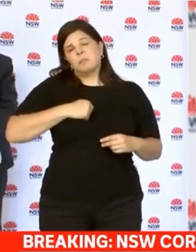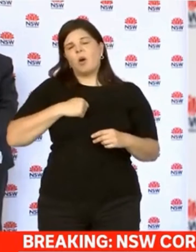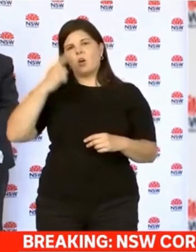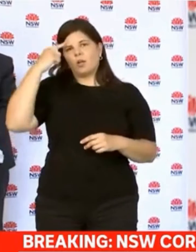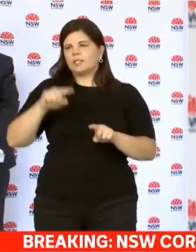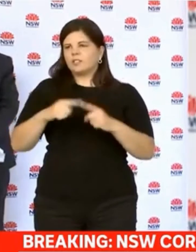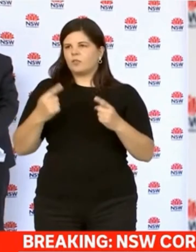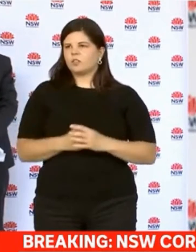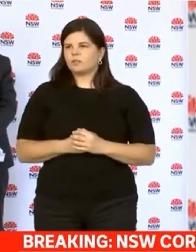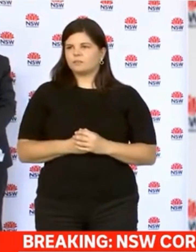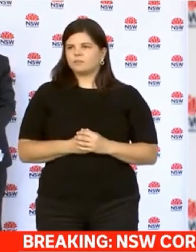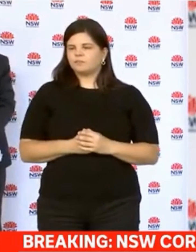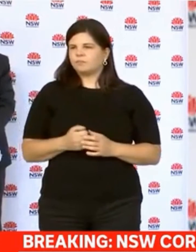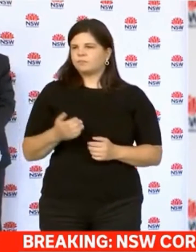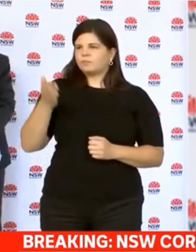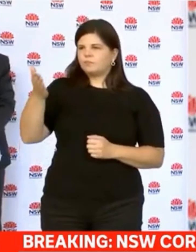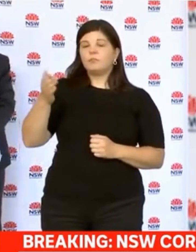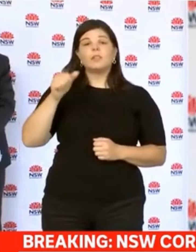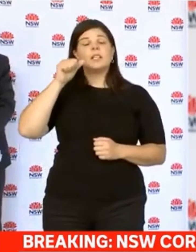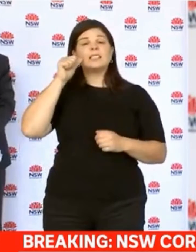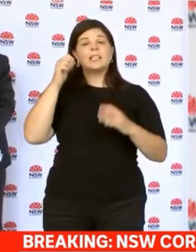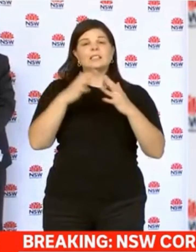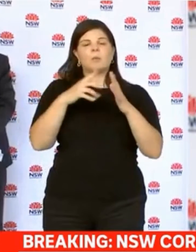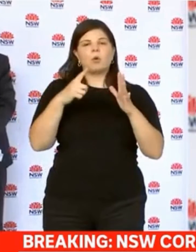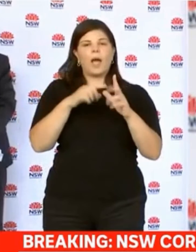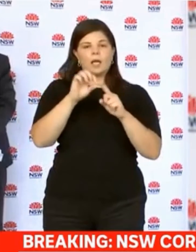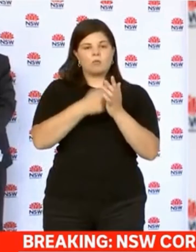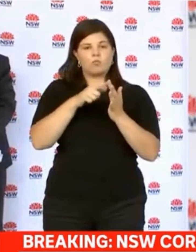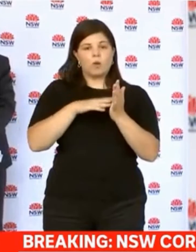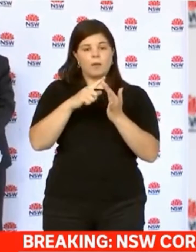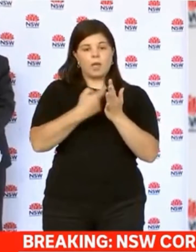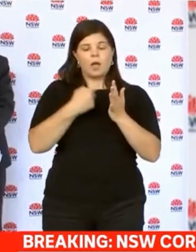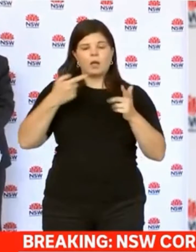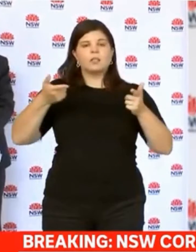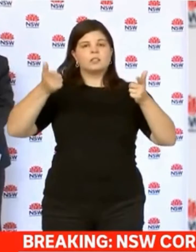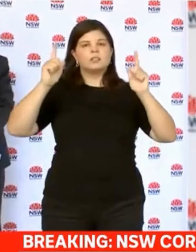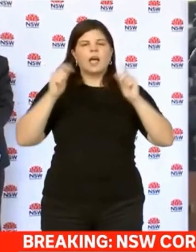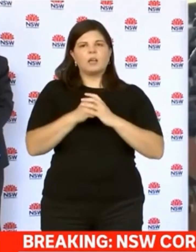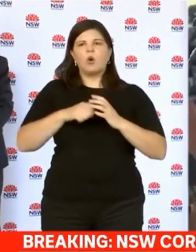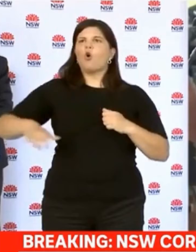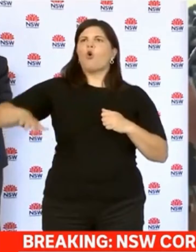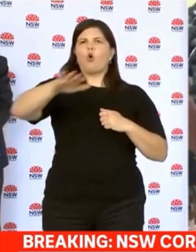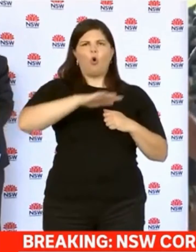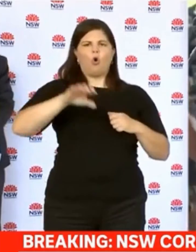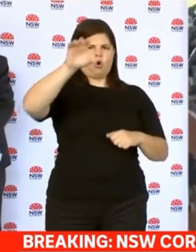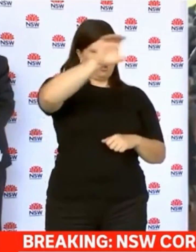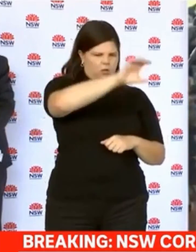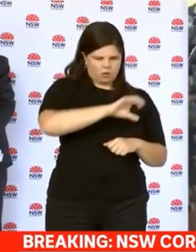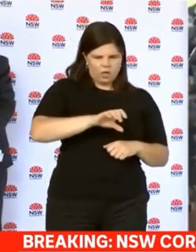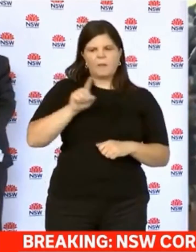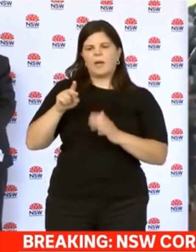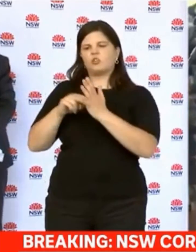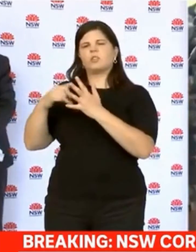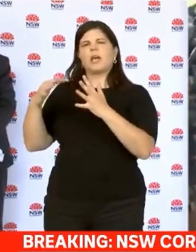Premier yesterday said that all states and territories except New South Wales are working on an